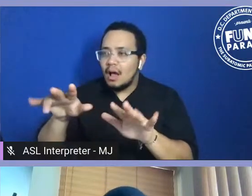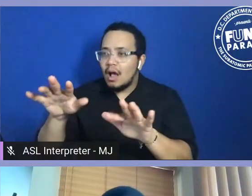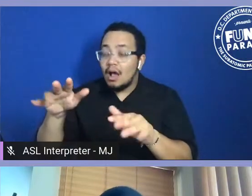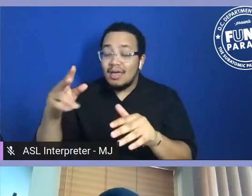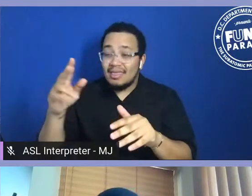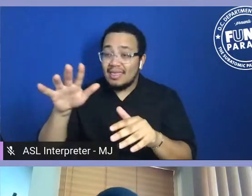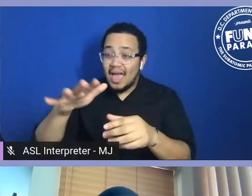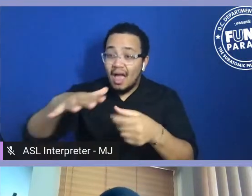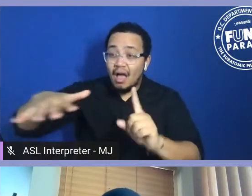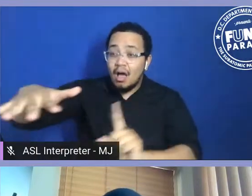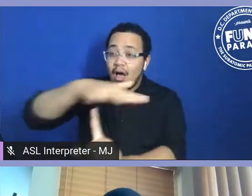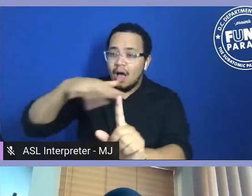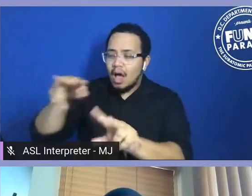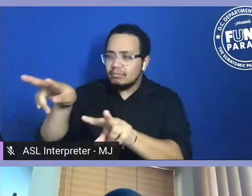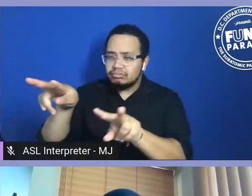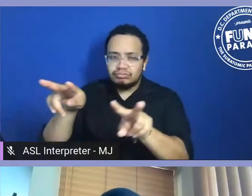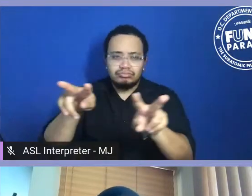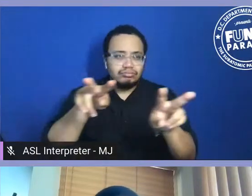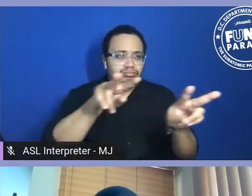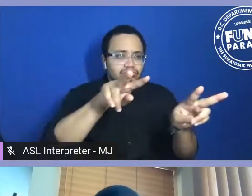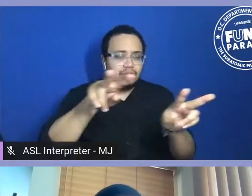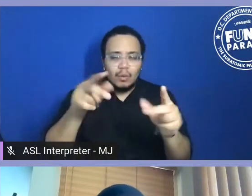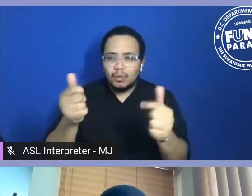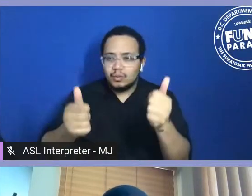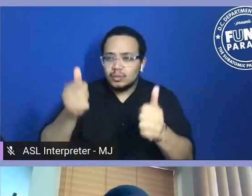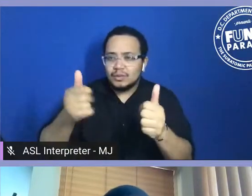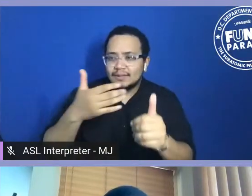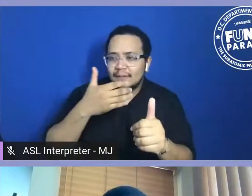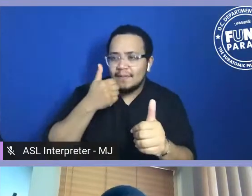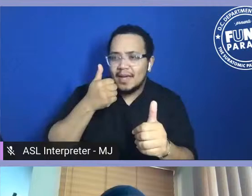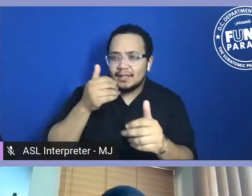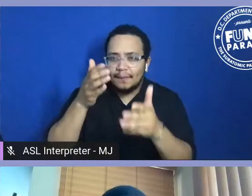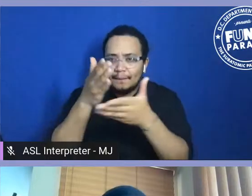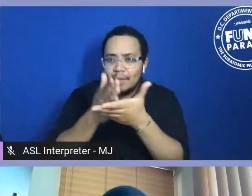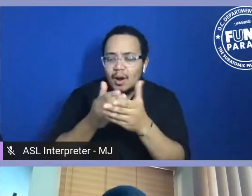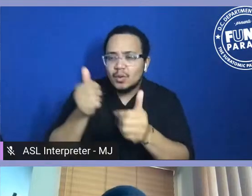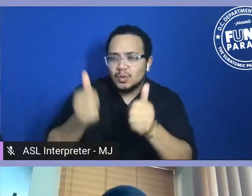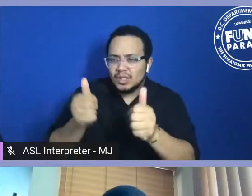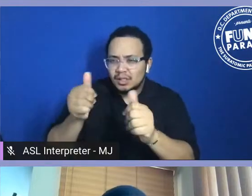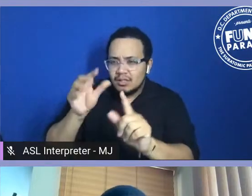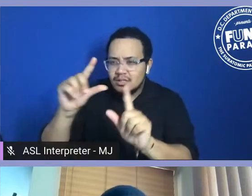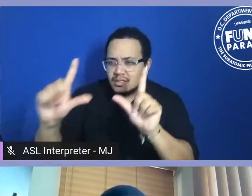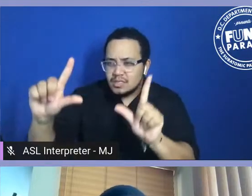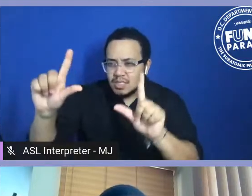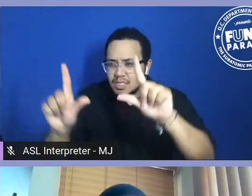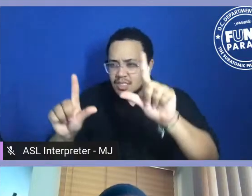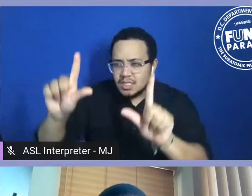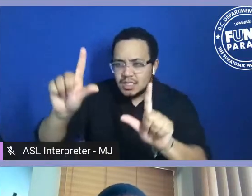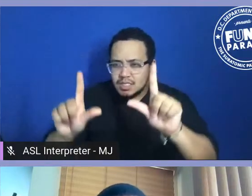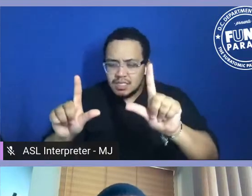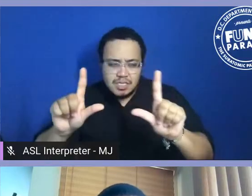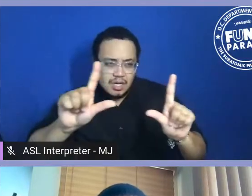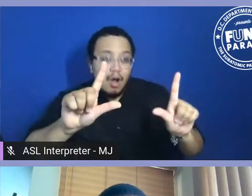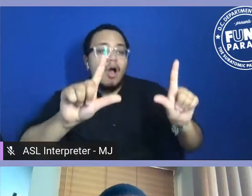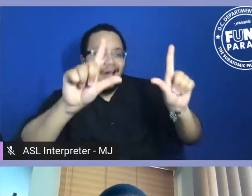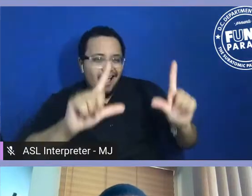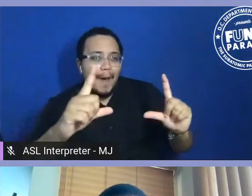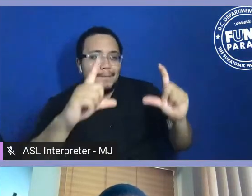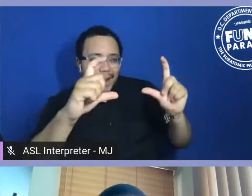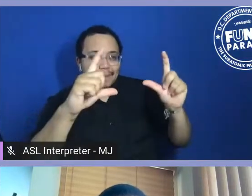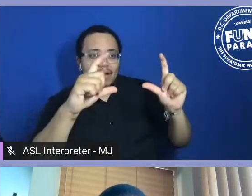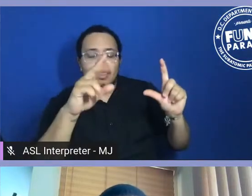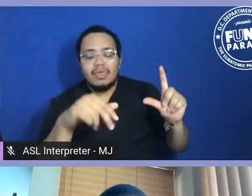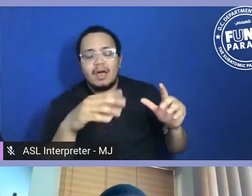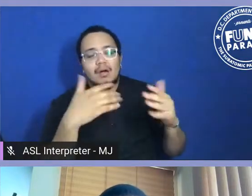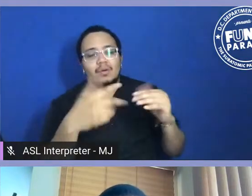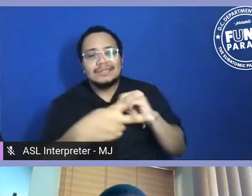for those who see it after you. And, you know, I mean, the biggest thought is, like, with where we are, how do we